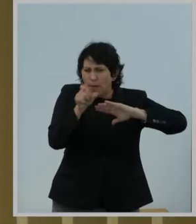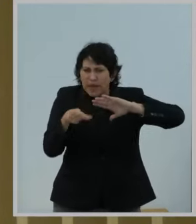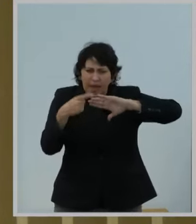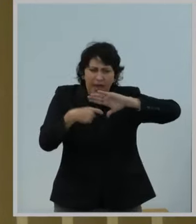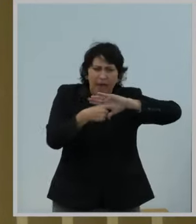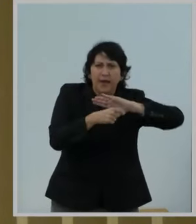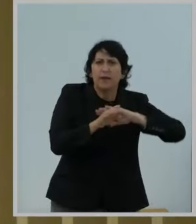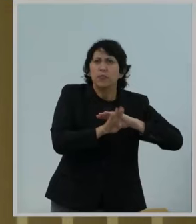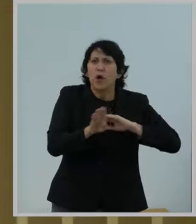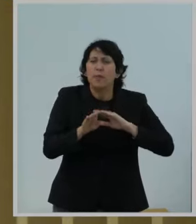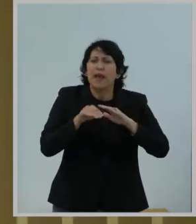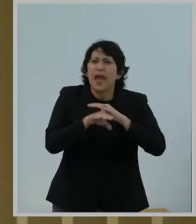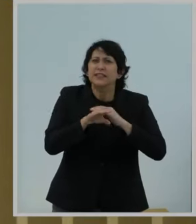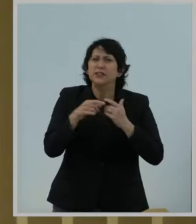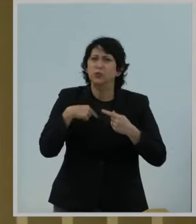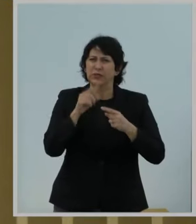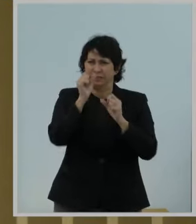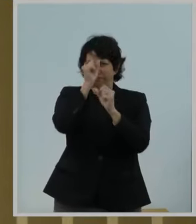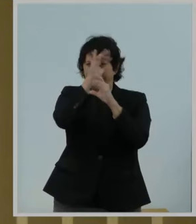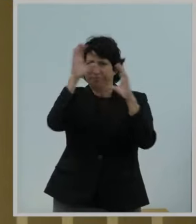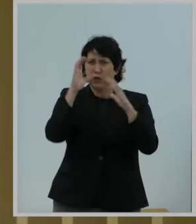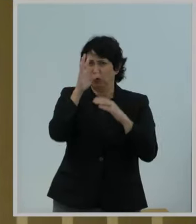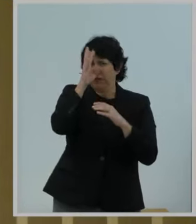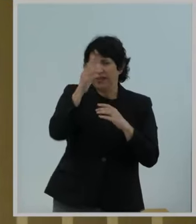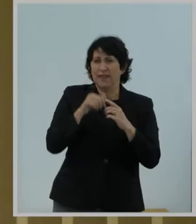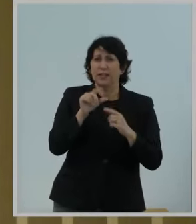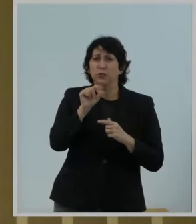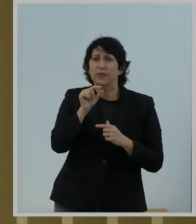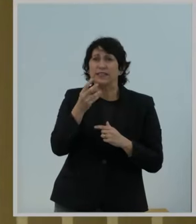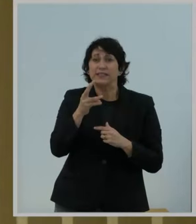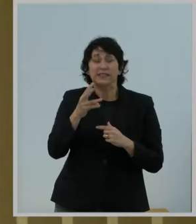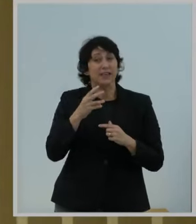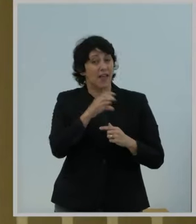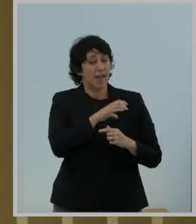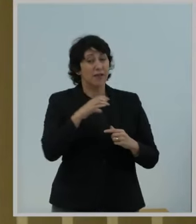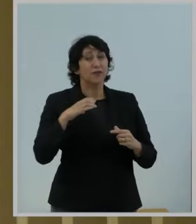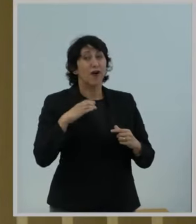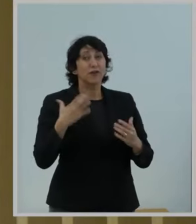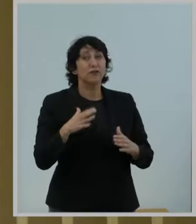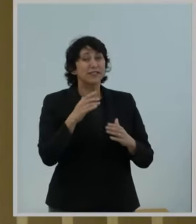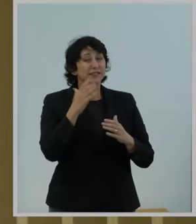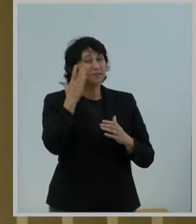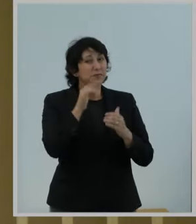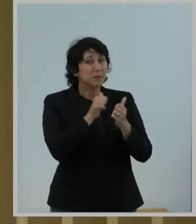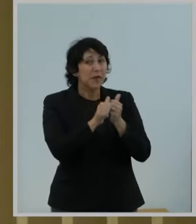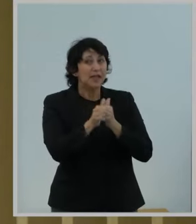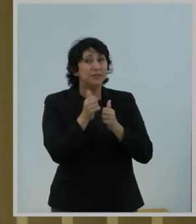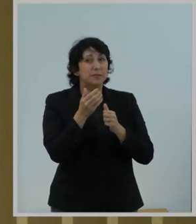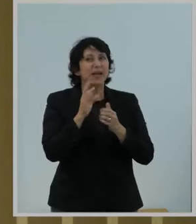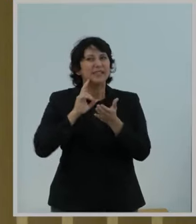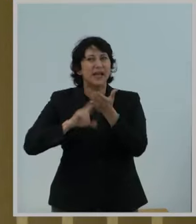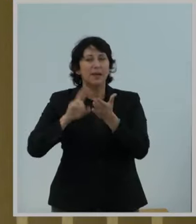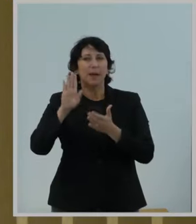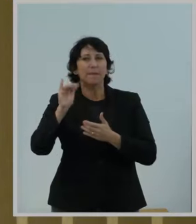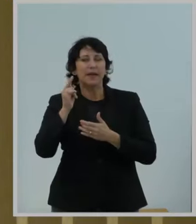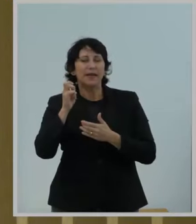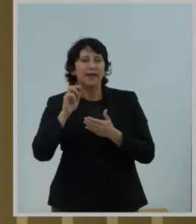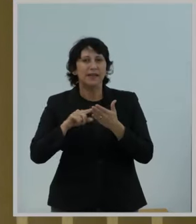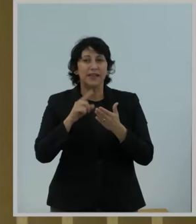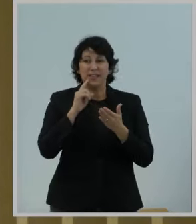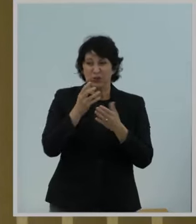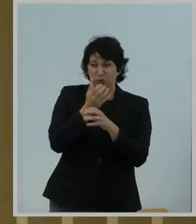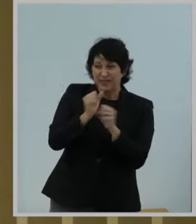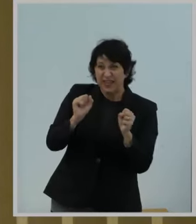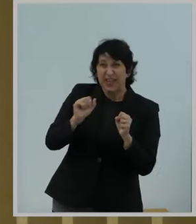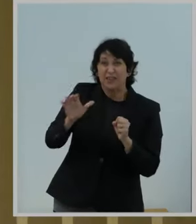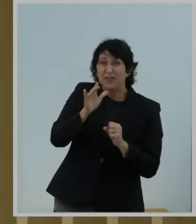outcomes. Since its creation in 2016, Congress smartly passed this legislation, signed by President Biden, to save moms'